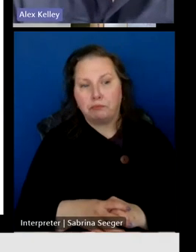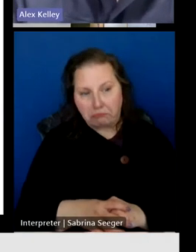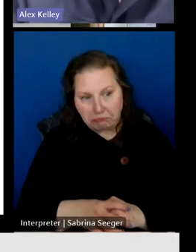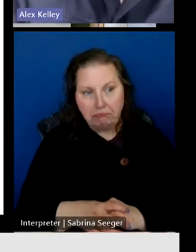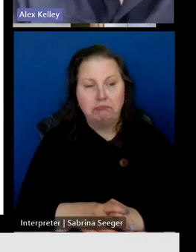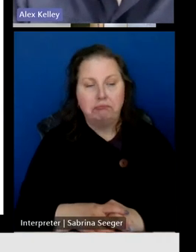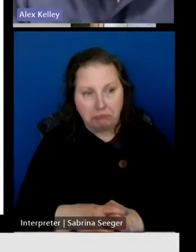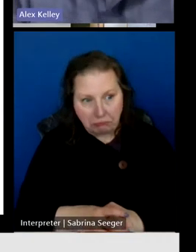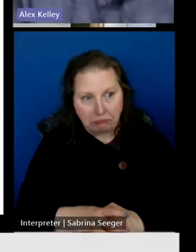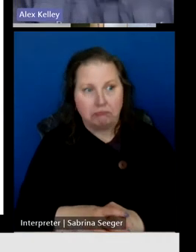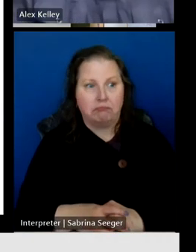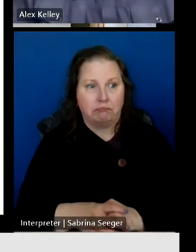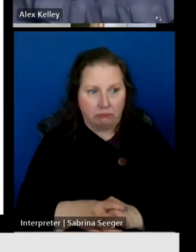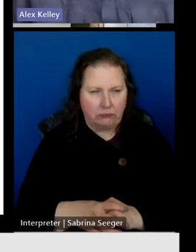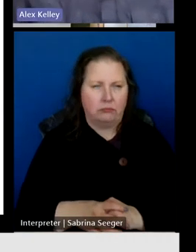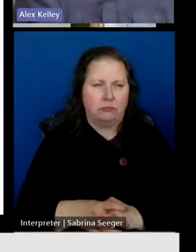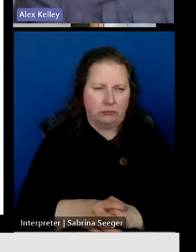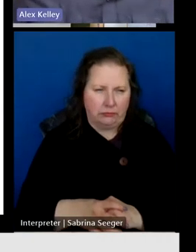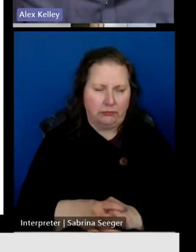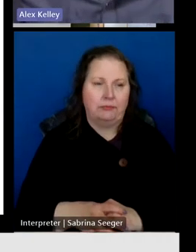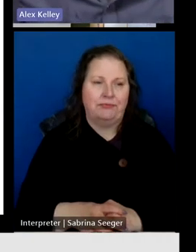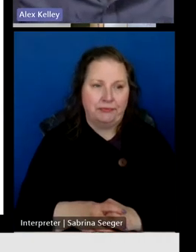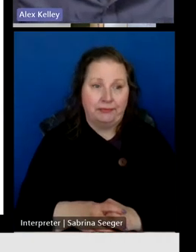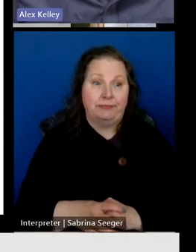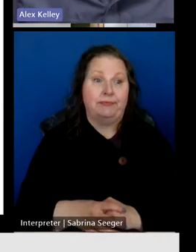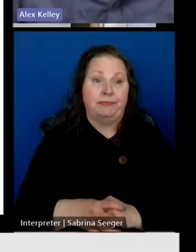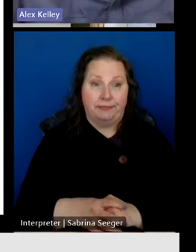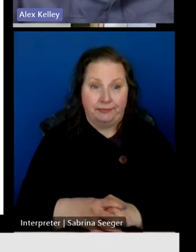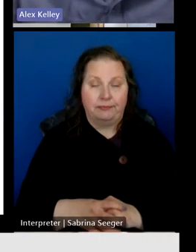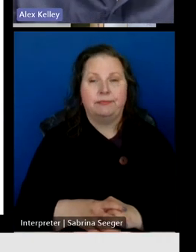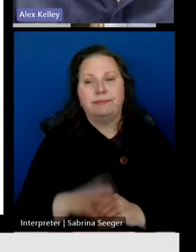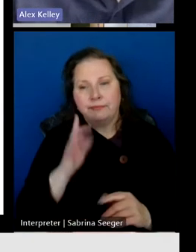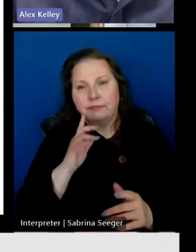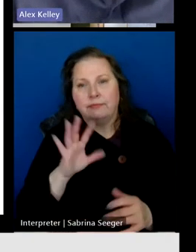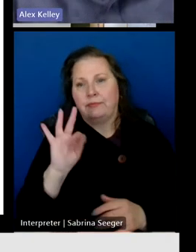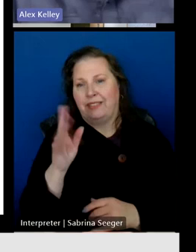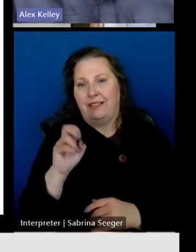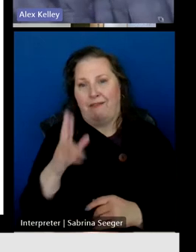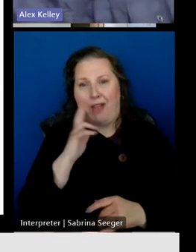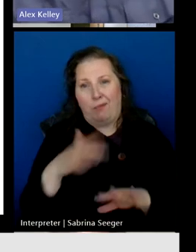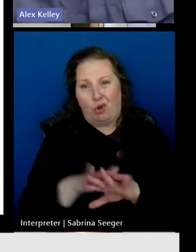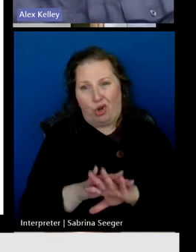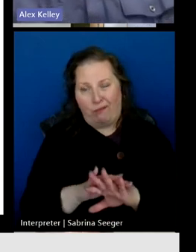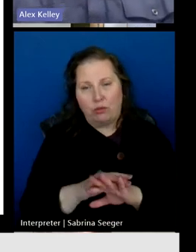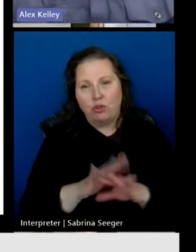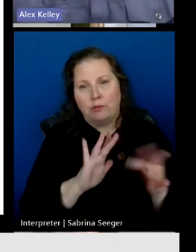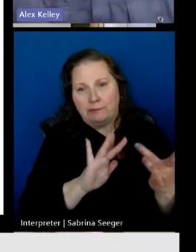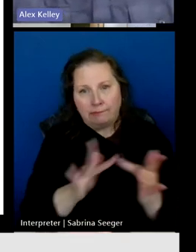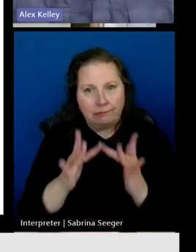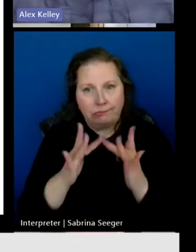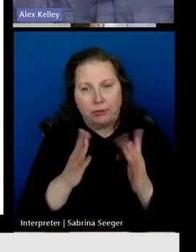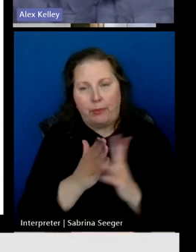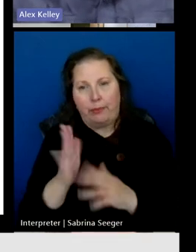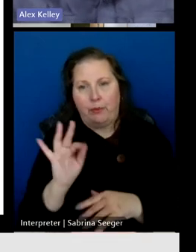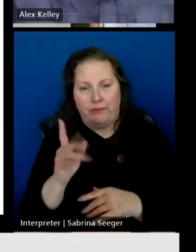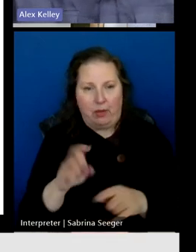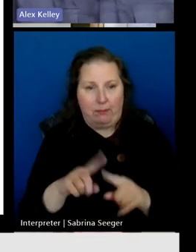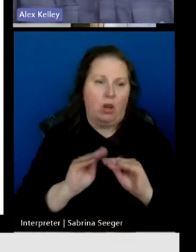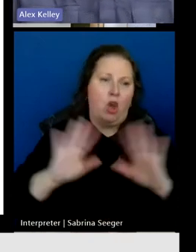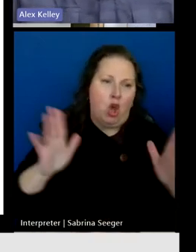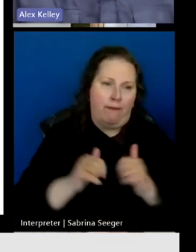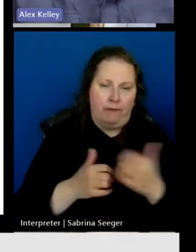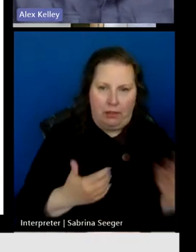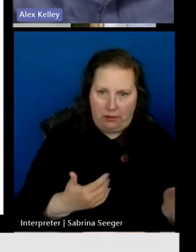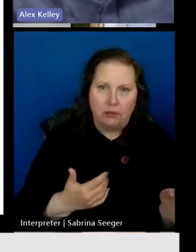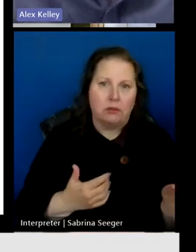Great. First of all, addressing fiber coverage, I think this is probably obvious to everyone